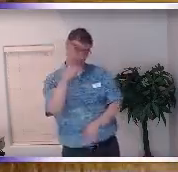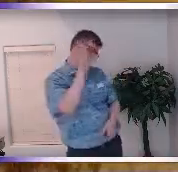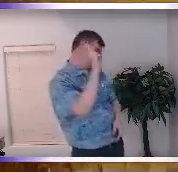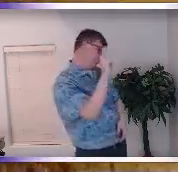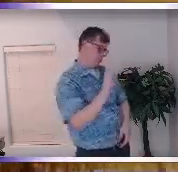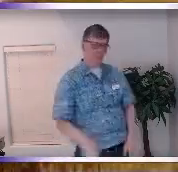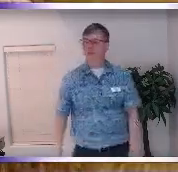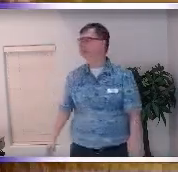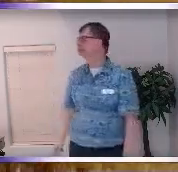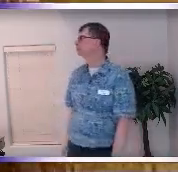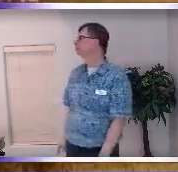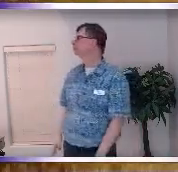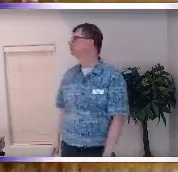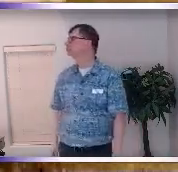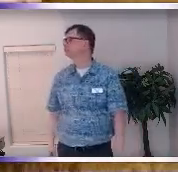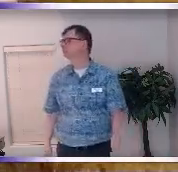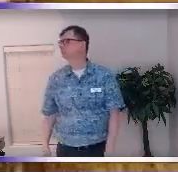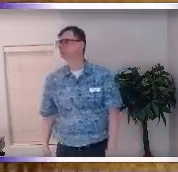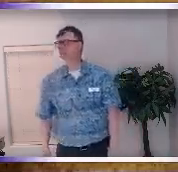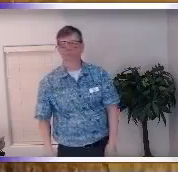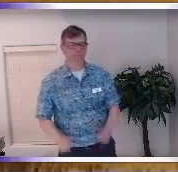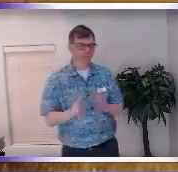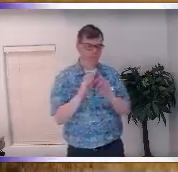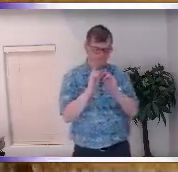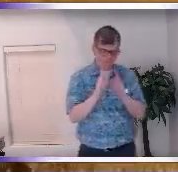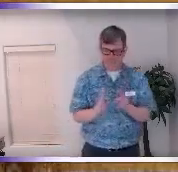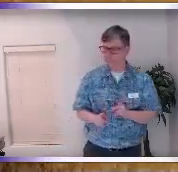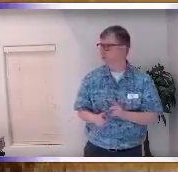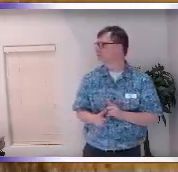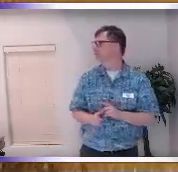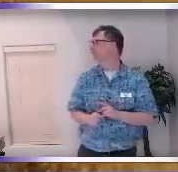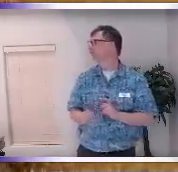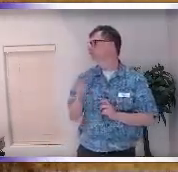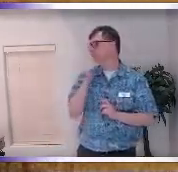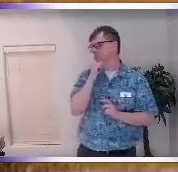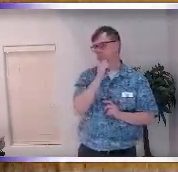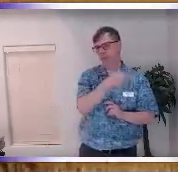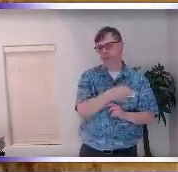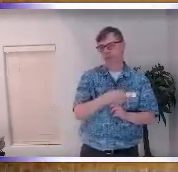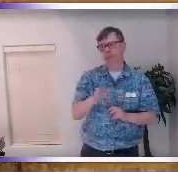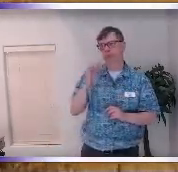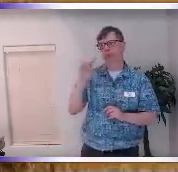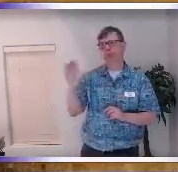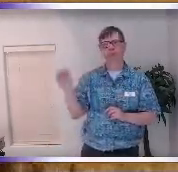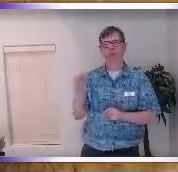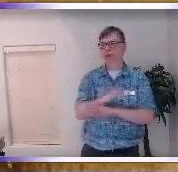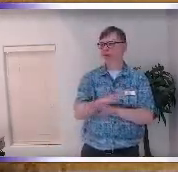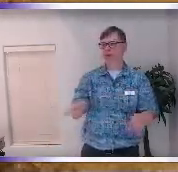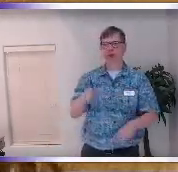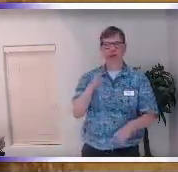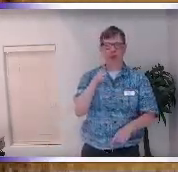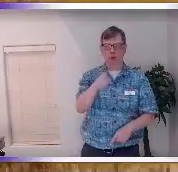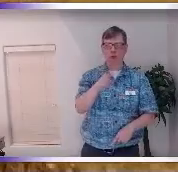I sat down to talk to my teacher Tom I had a lot to talk about and he goes Tracy it's not your fault it's not her